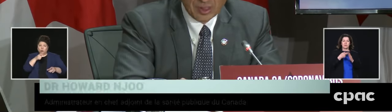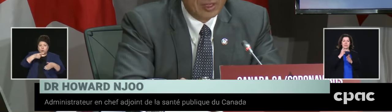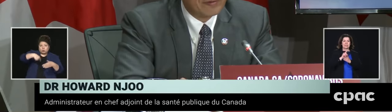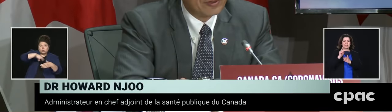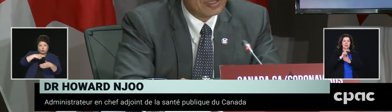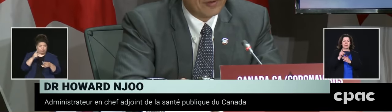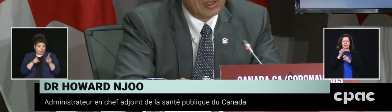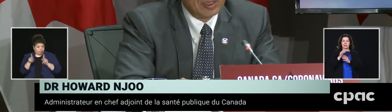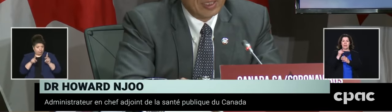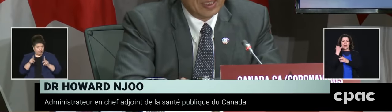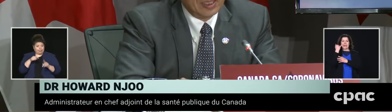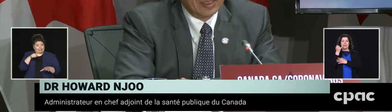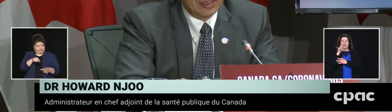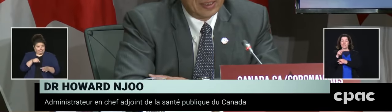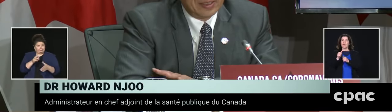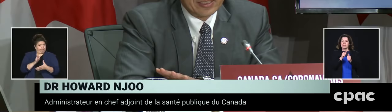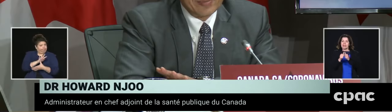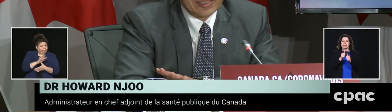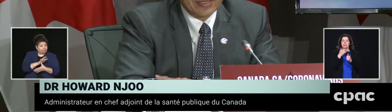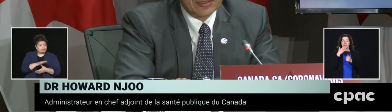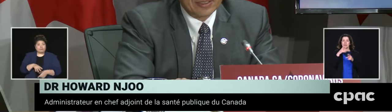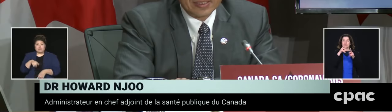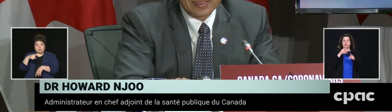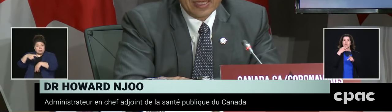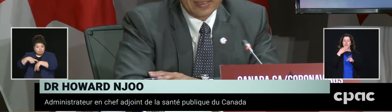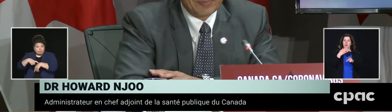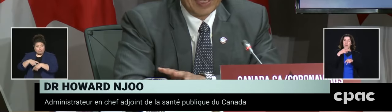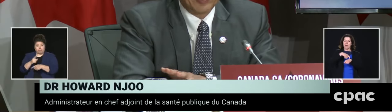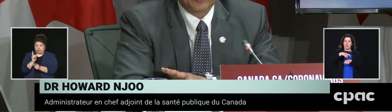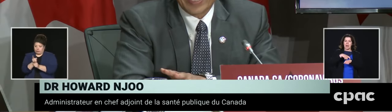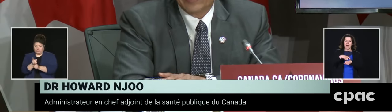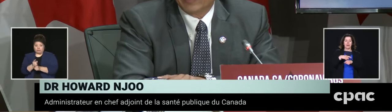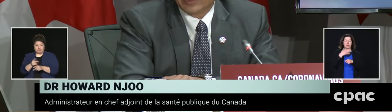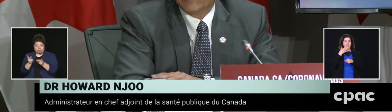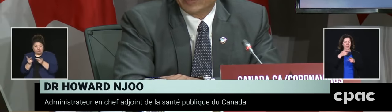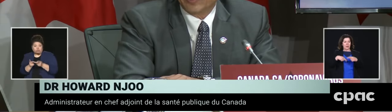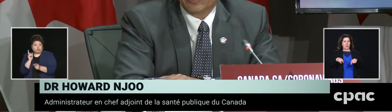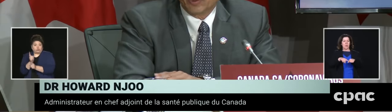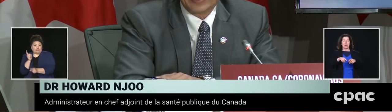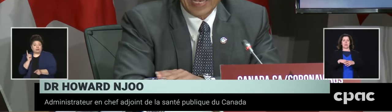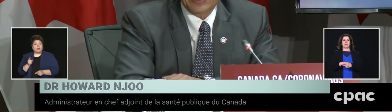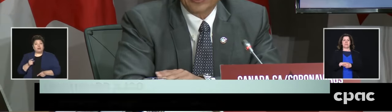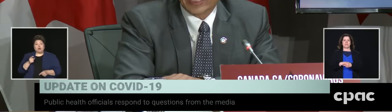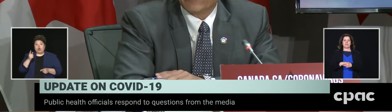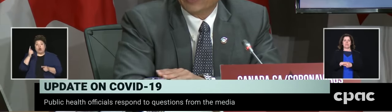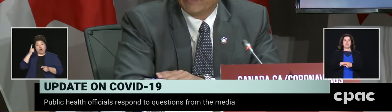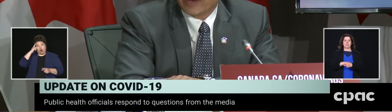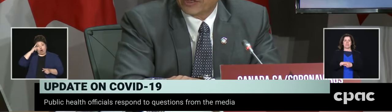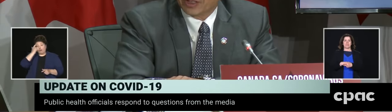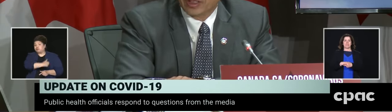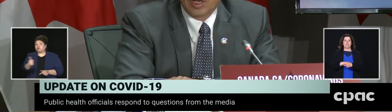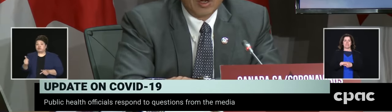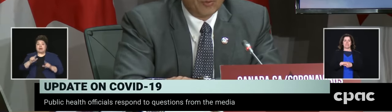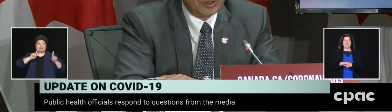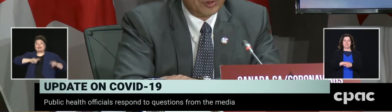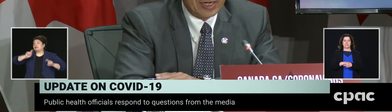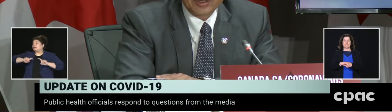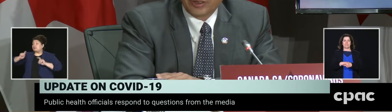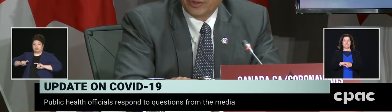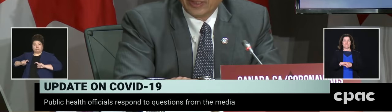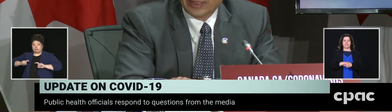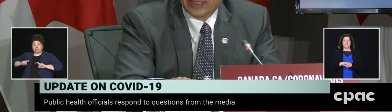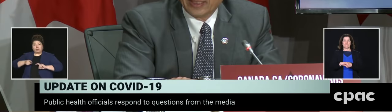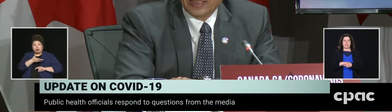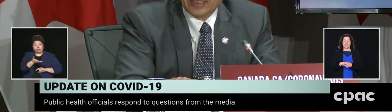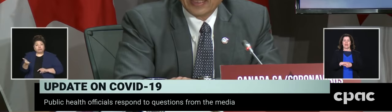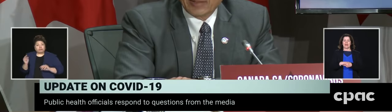a bit. So first of all, it doesn't make sense to just test people randomly. If people don't actually have the infection, what you're